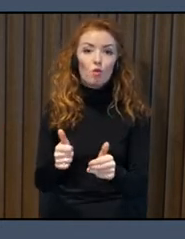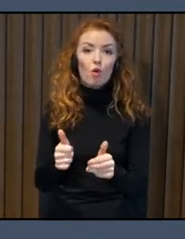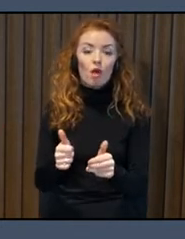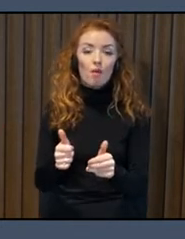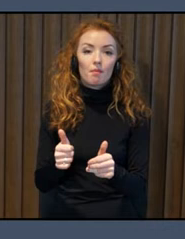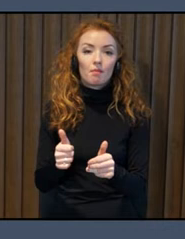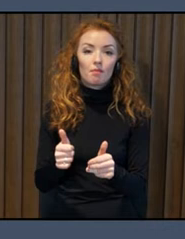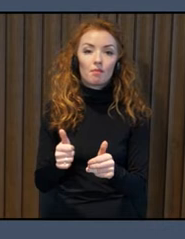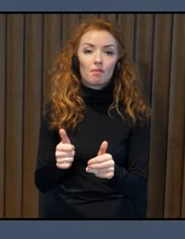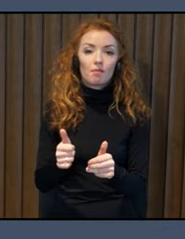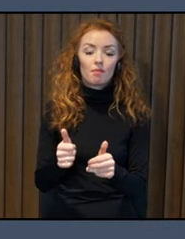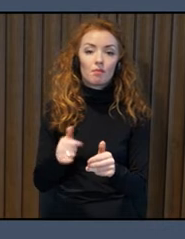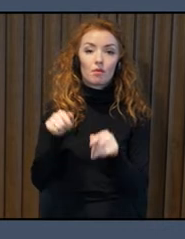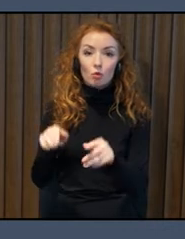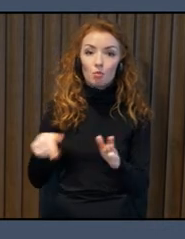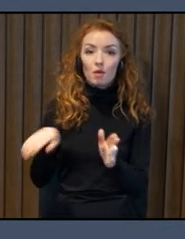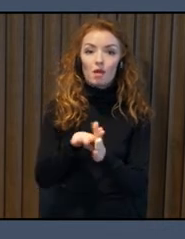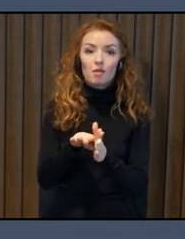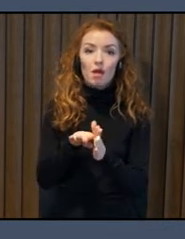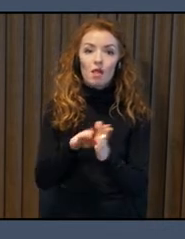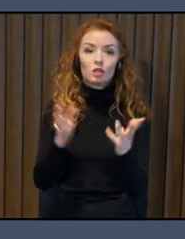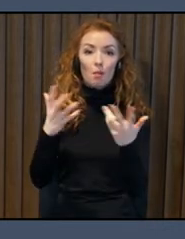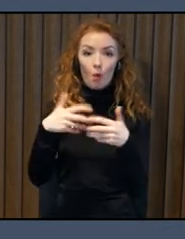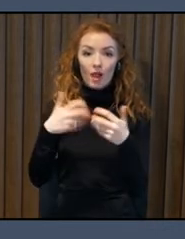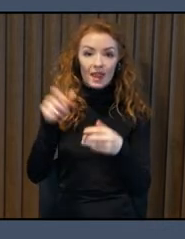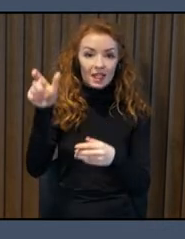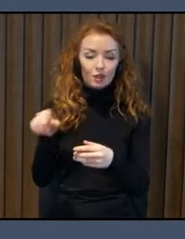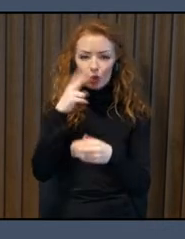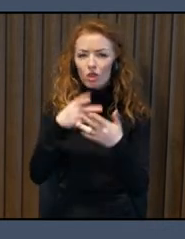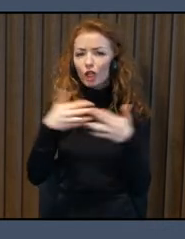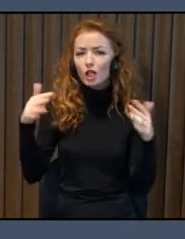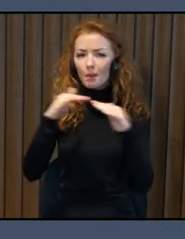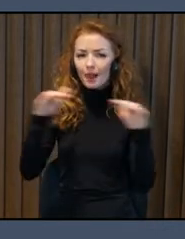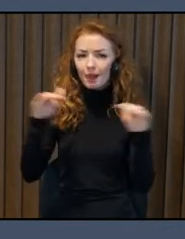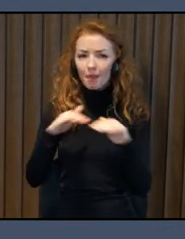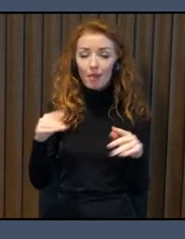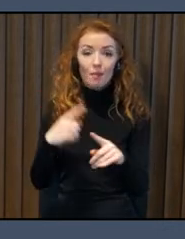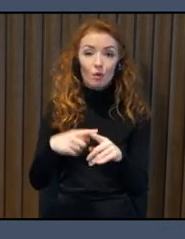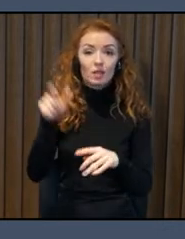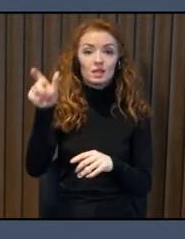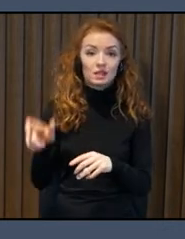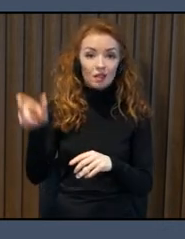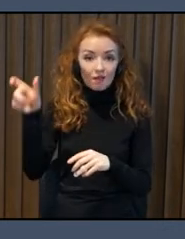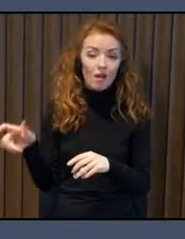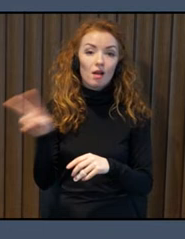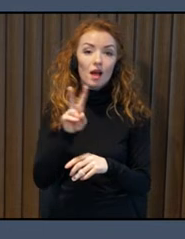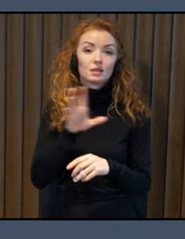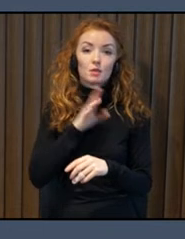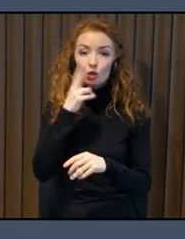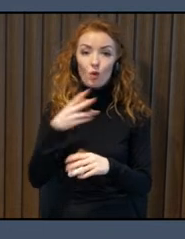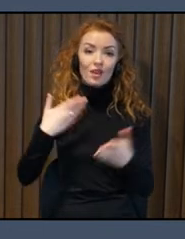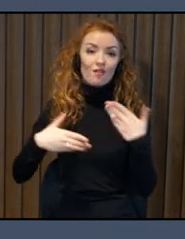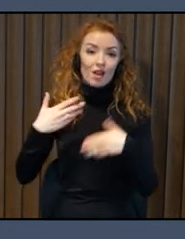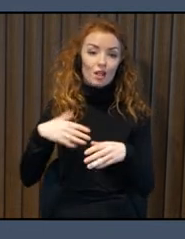were involved, as well as the representatives from the disability organizations. And in this program, we set up a system